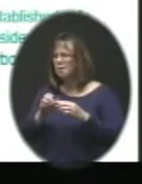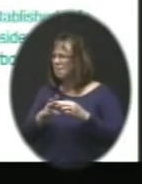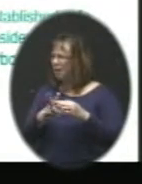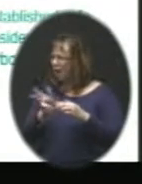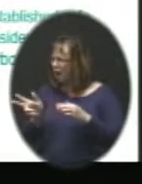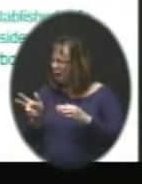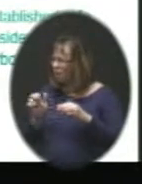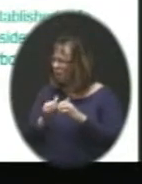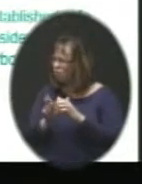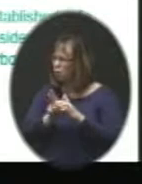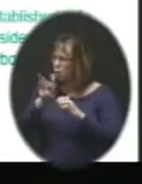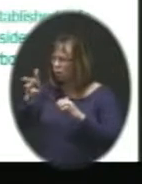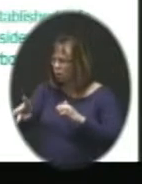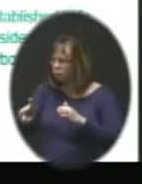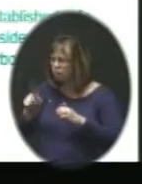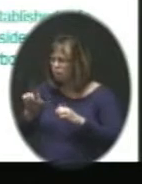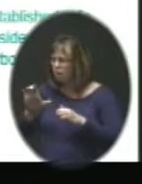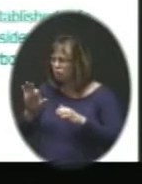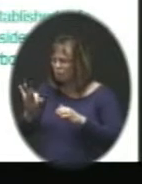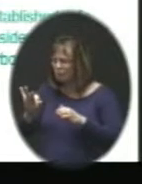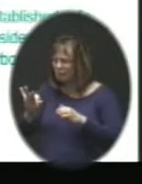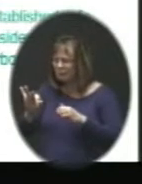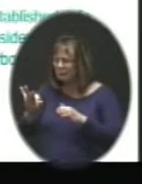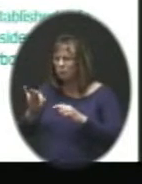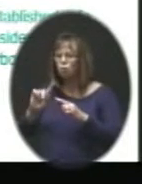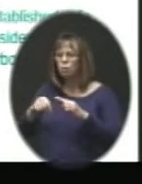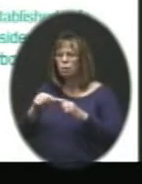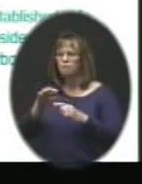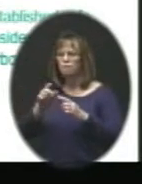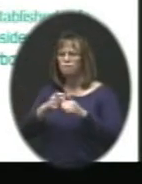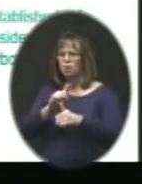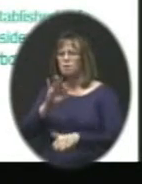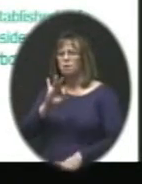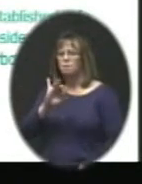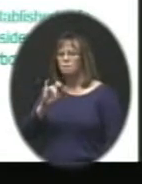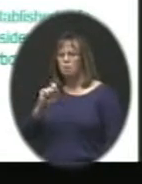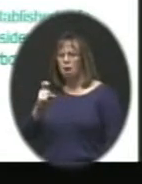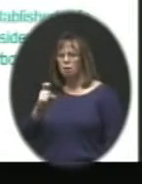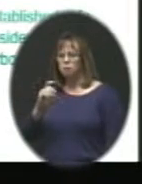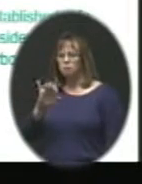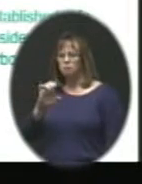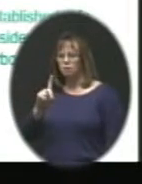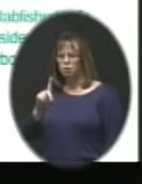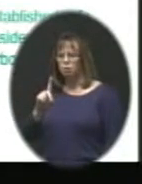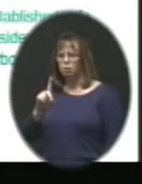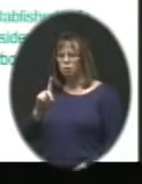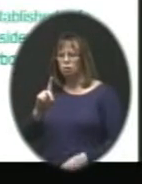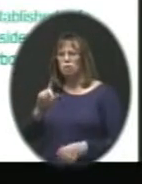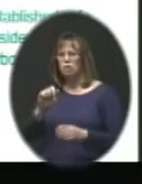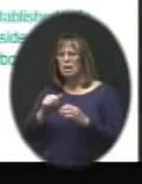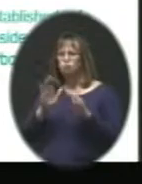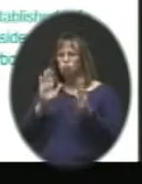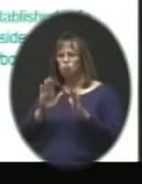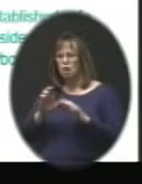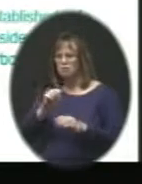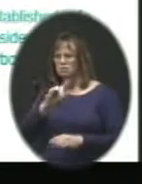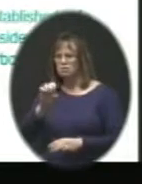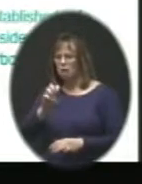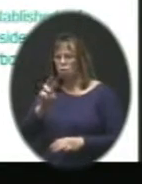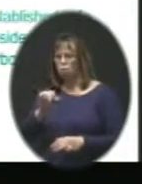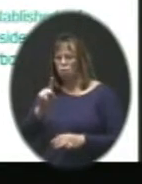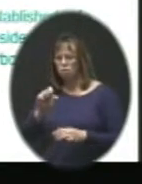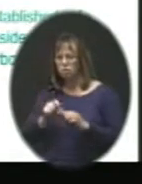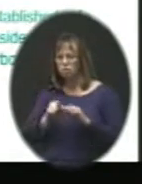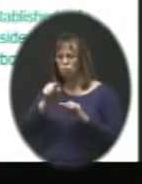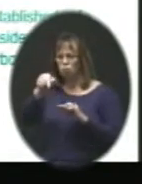Place, how am going to cross over 119th Street? When I'm coming from Foxfield Village, it has great sidewalks. I'm still going to to cross over 119th,